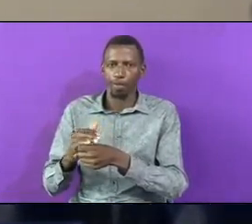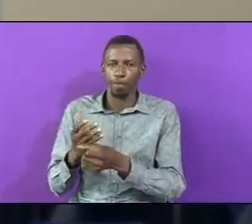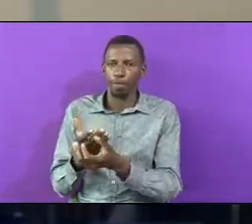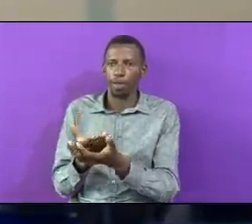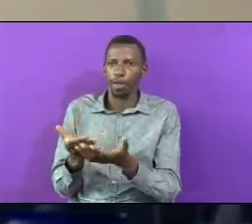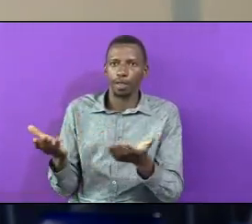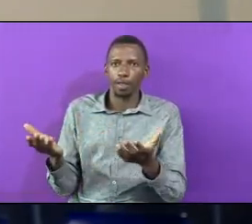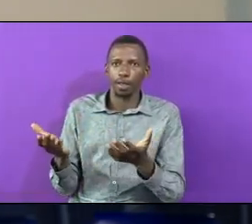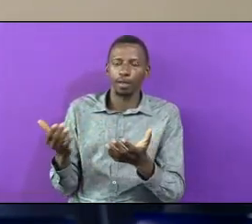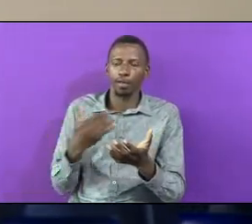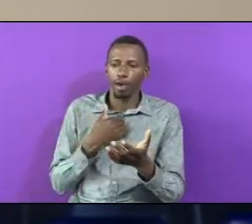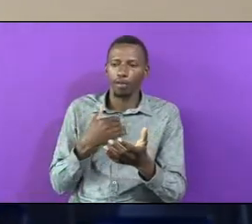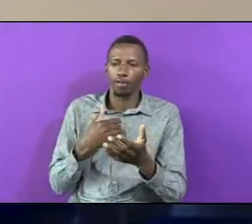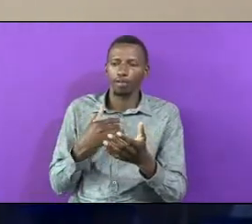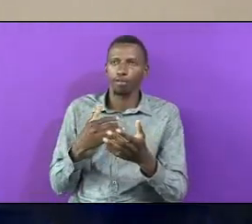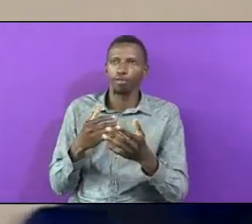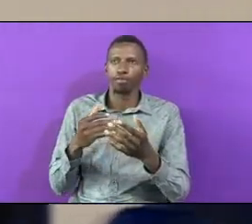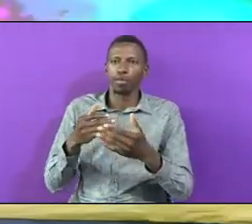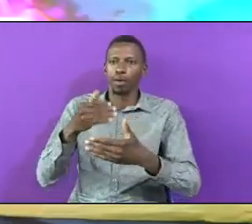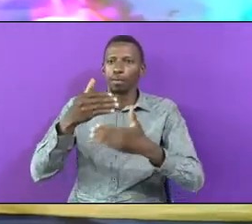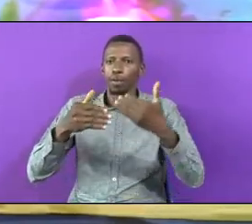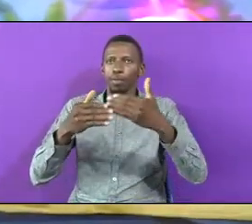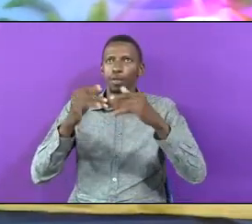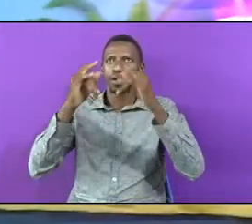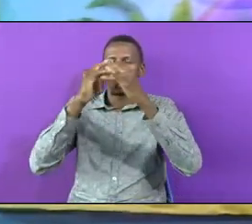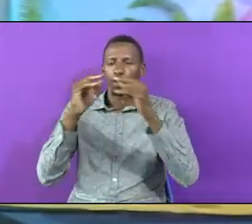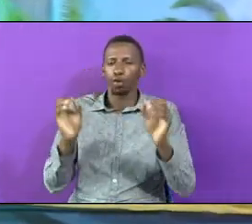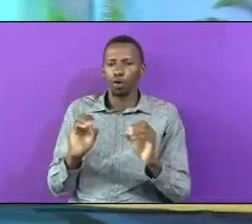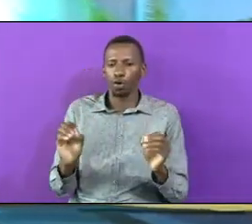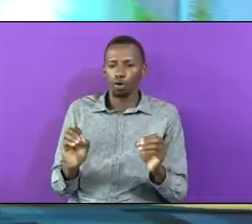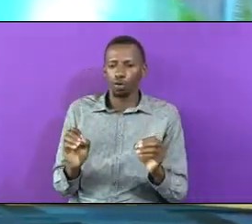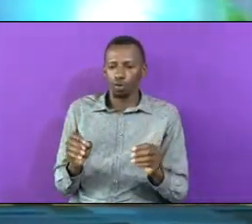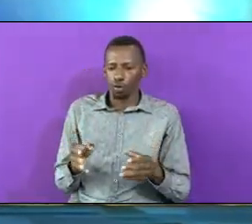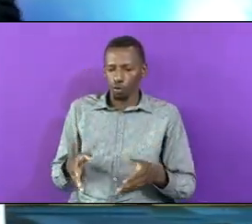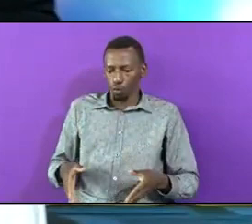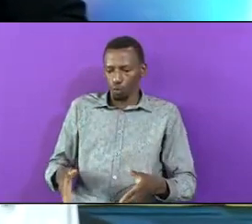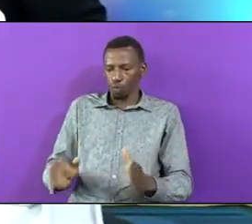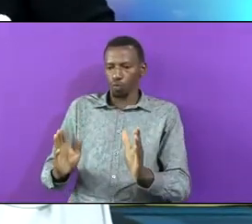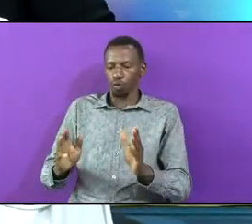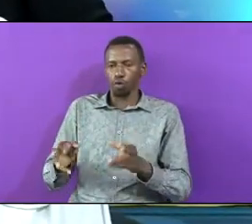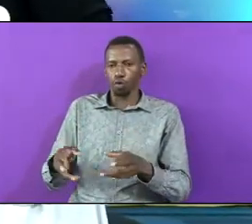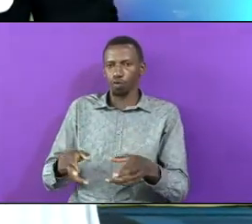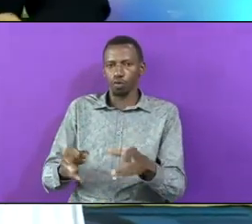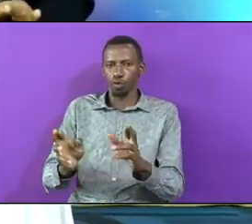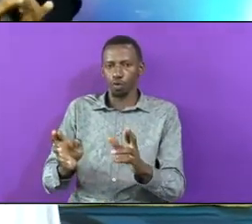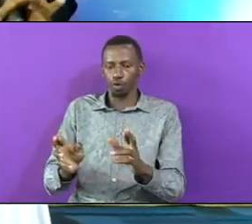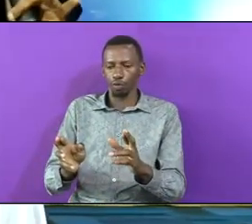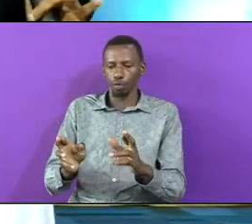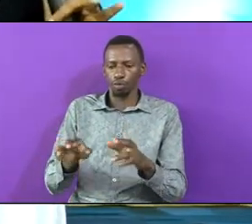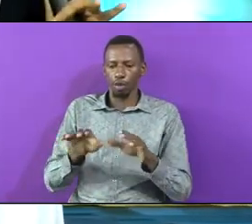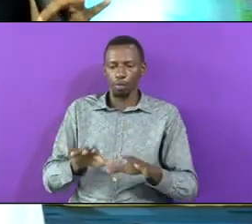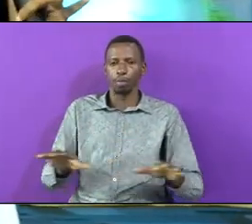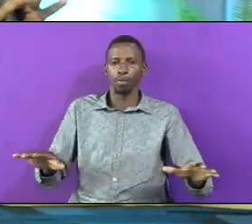Wanatandika Mboga Sukuma Kwa Barabara So Kikundi Cha Nyanya Tomatoes There